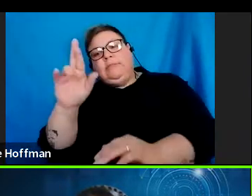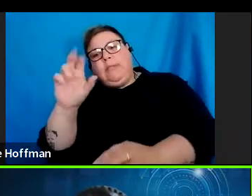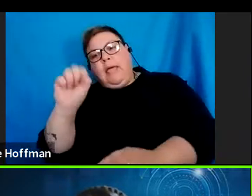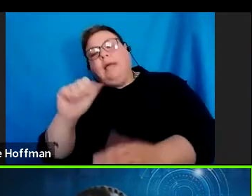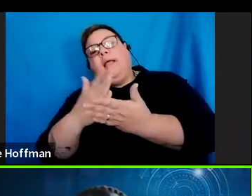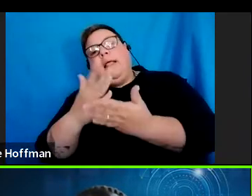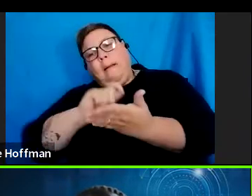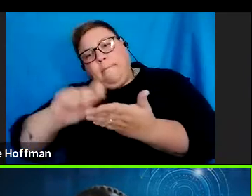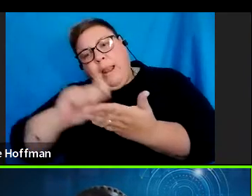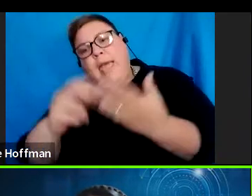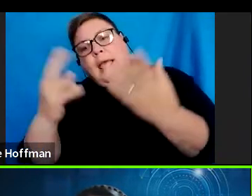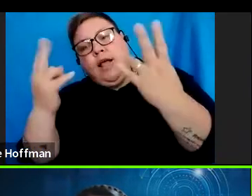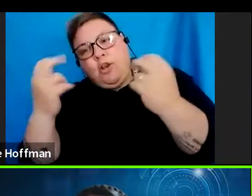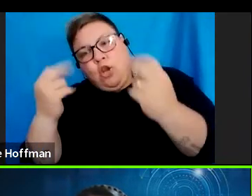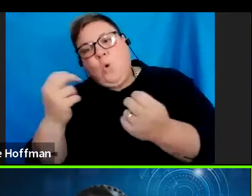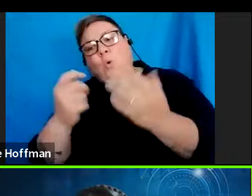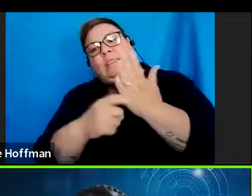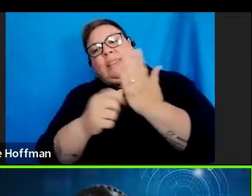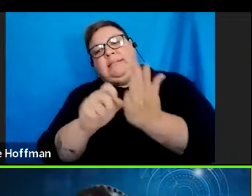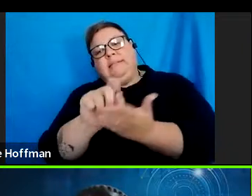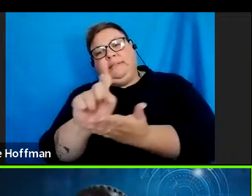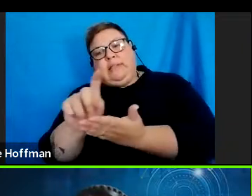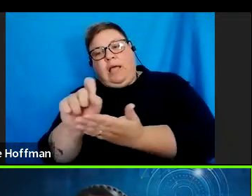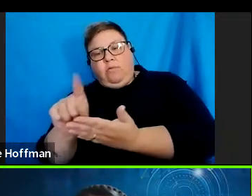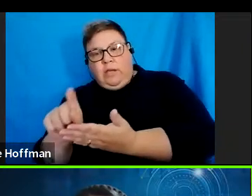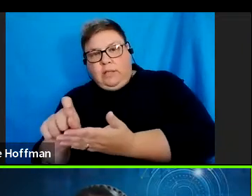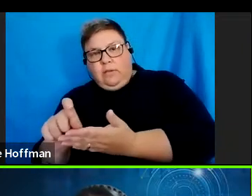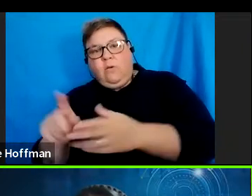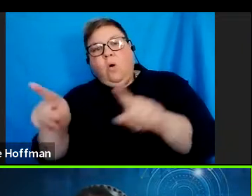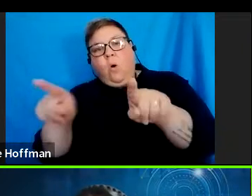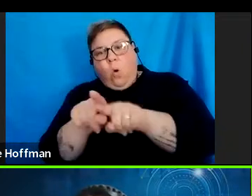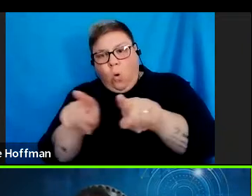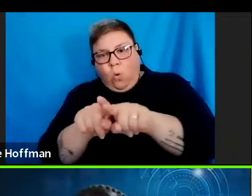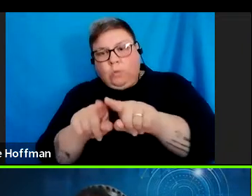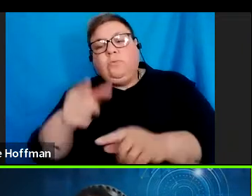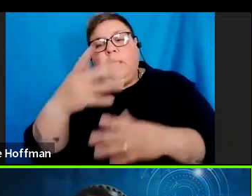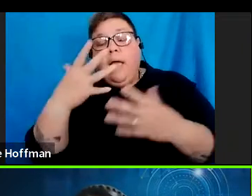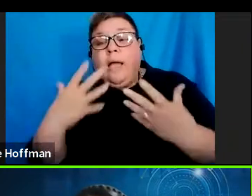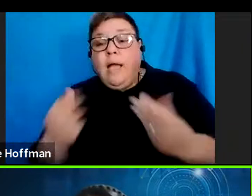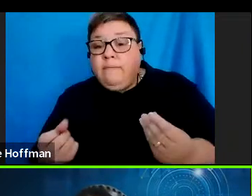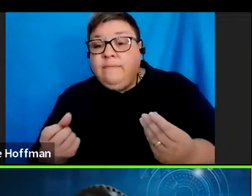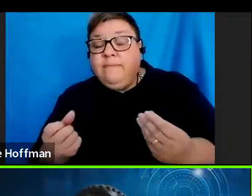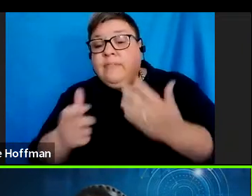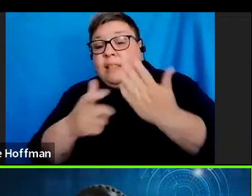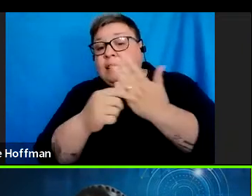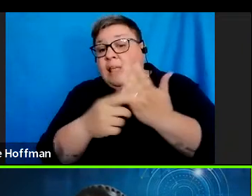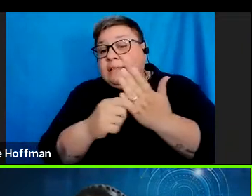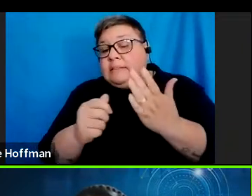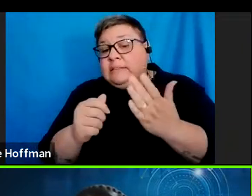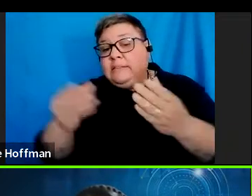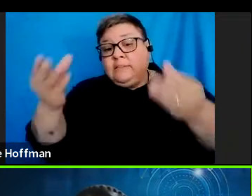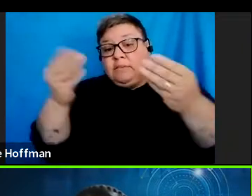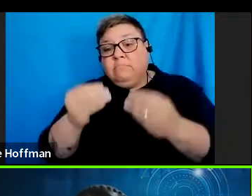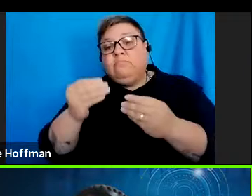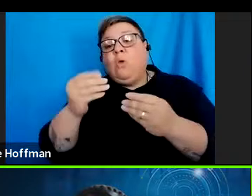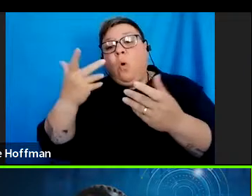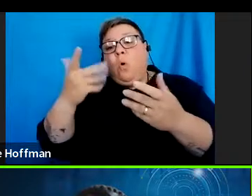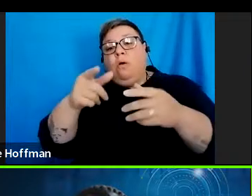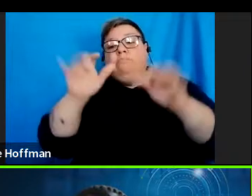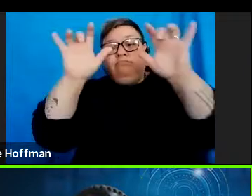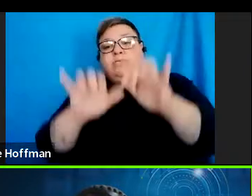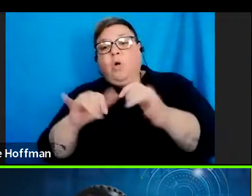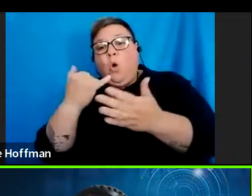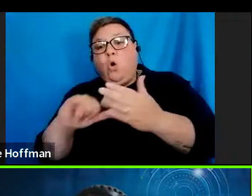for the new tax directive. Or it could also be that the tax reference number was captured incorrectly on the tax directive